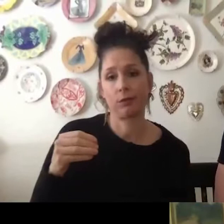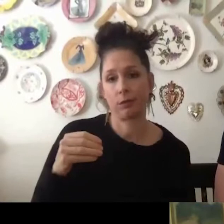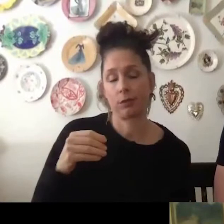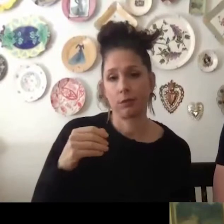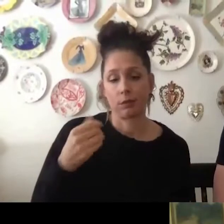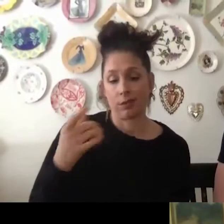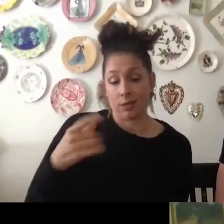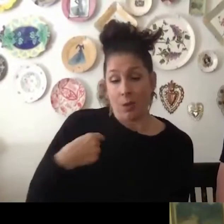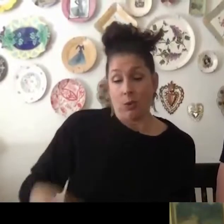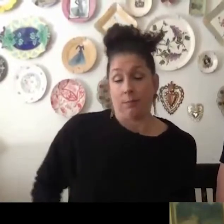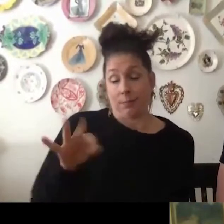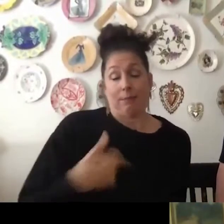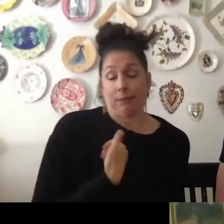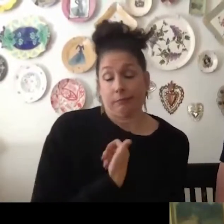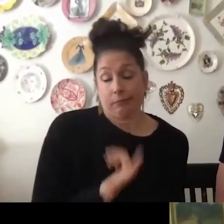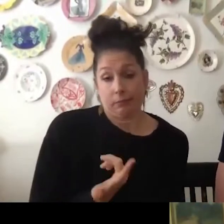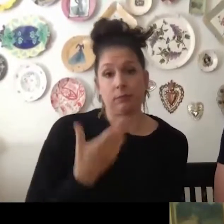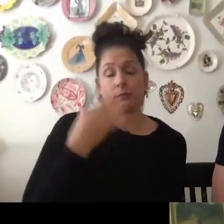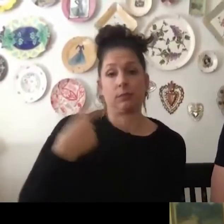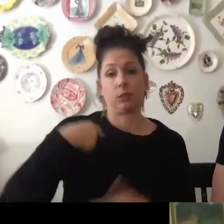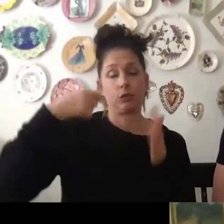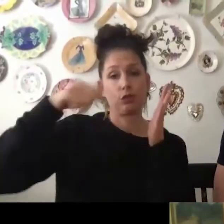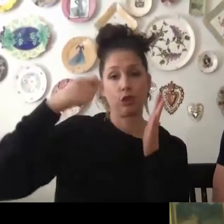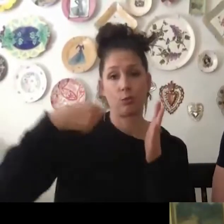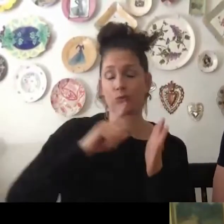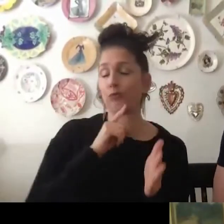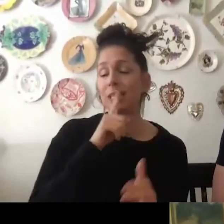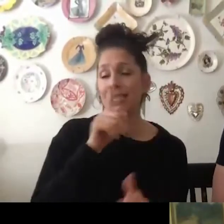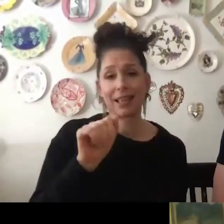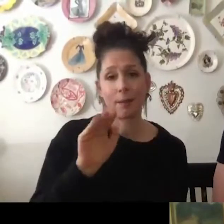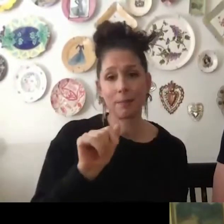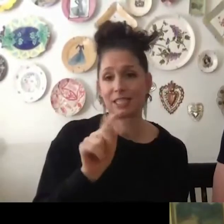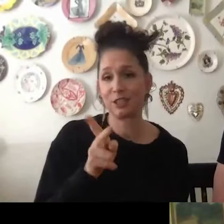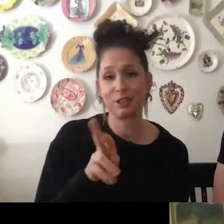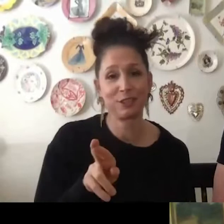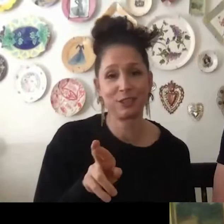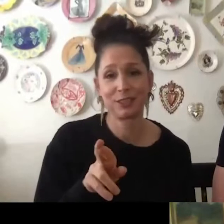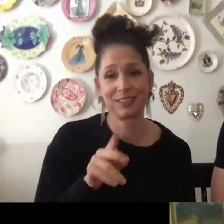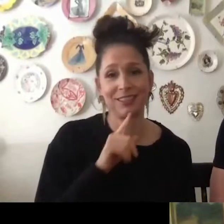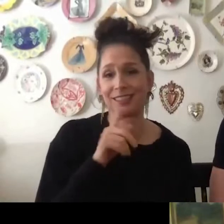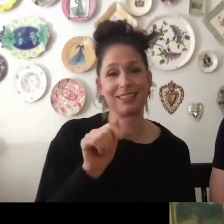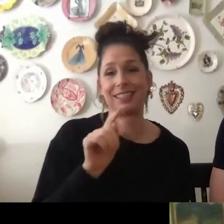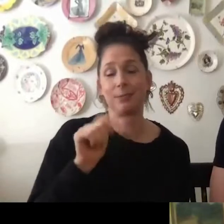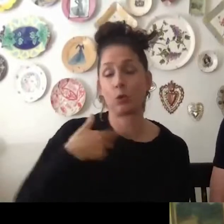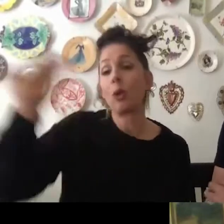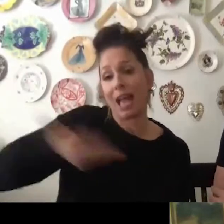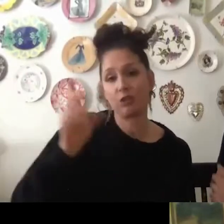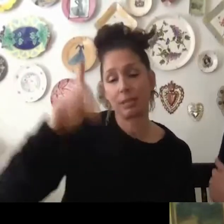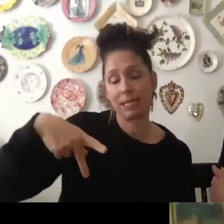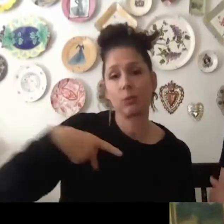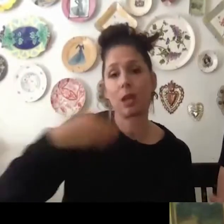had a $250 budget that we pulled out of our own pockets. And the shoot was really amateur.